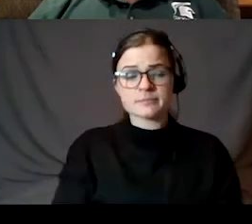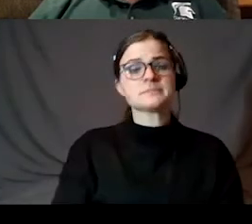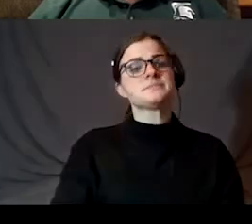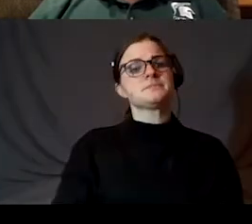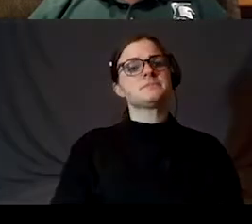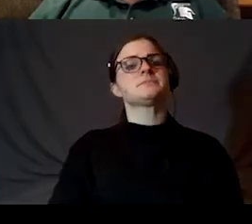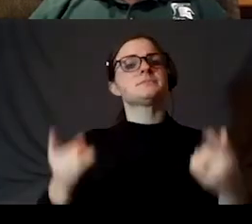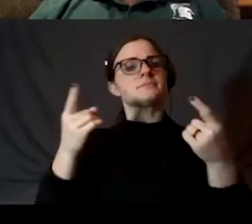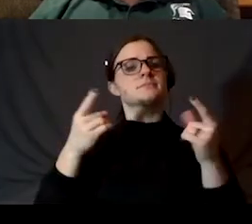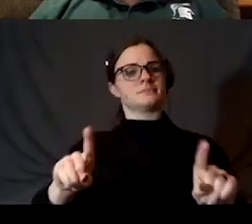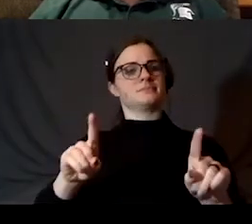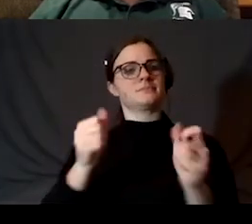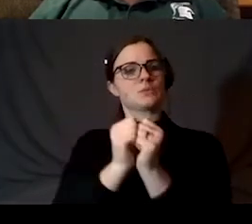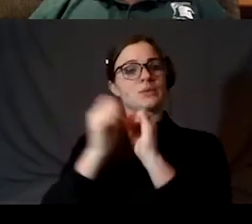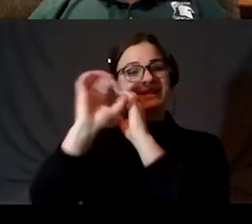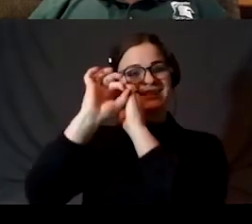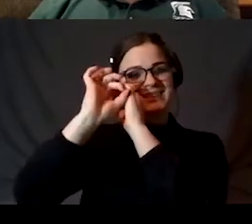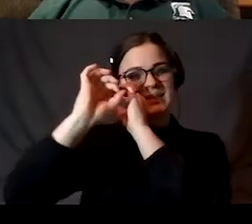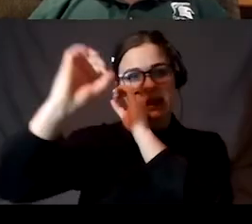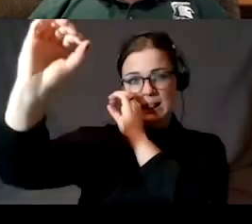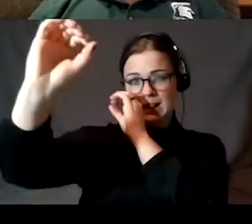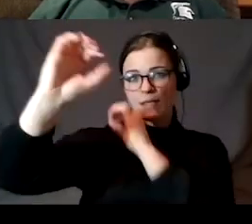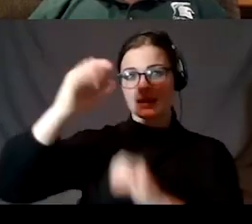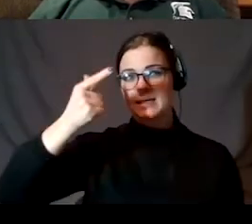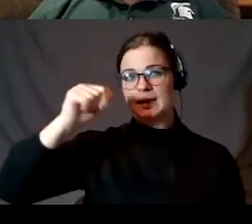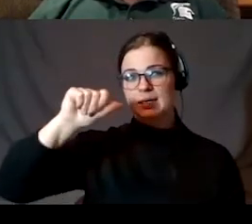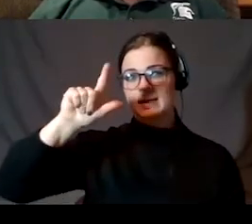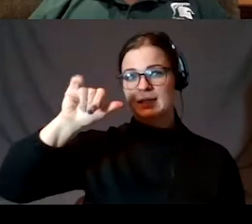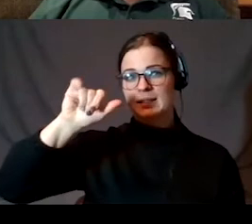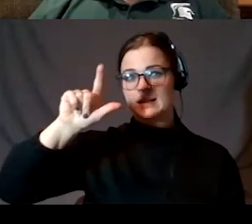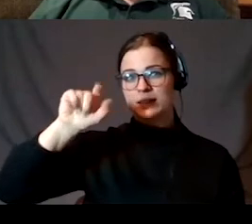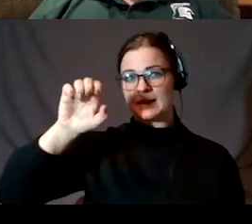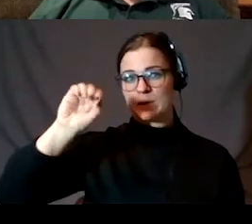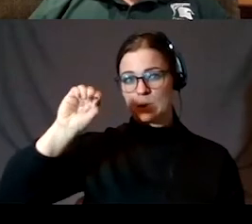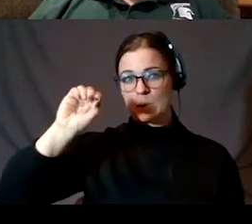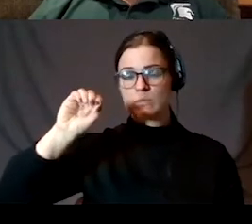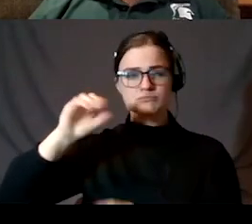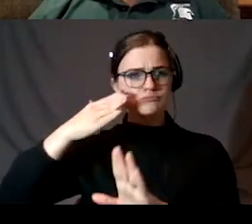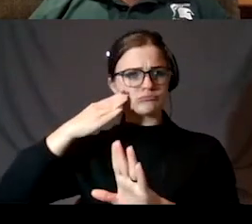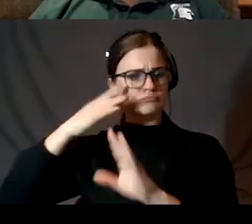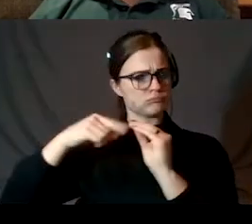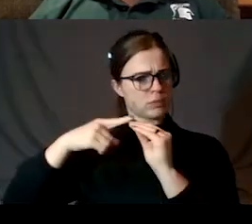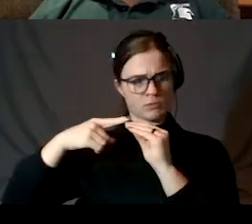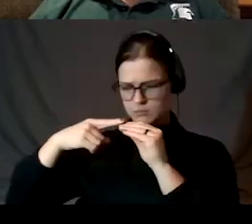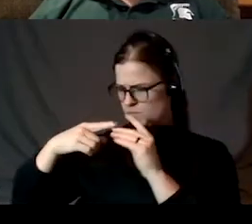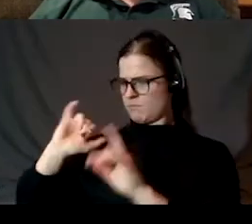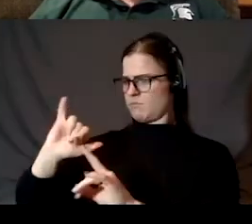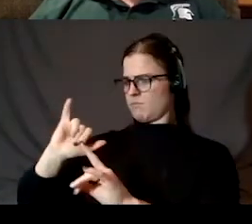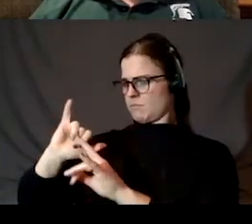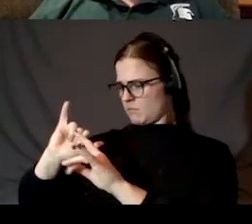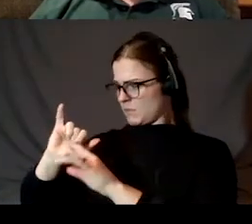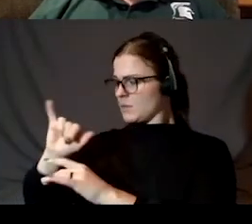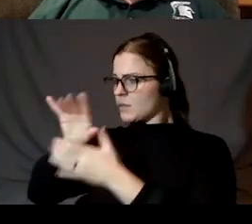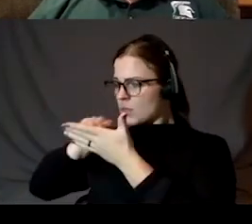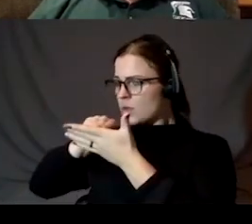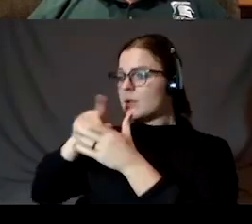the popularization of the telescope. Galileo, um, heard about the invention, um, made his own, and I believe it was an improved